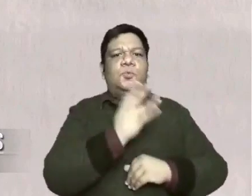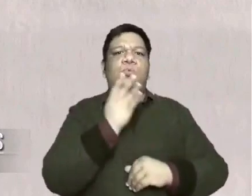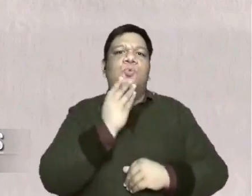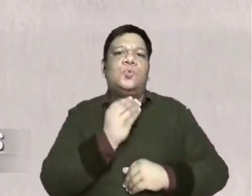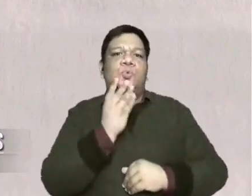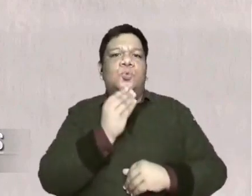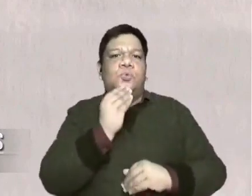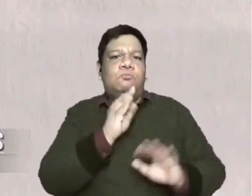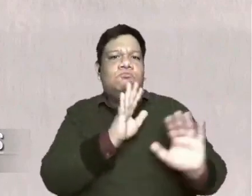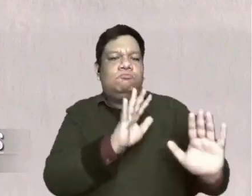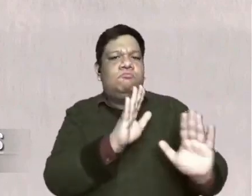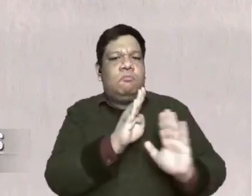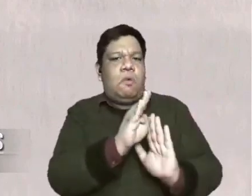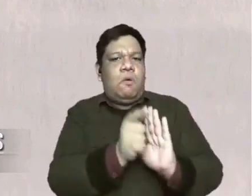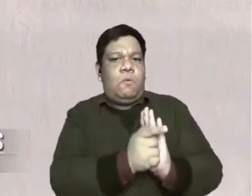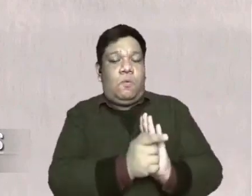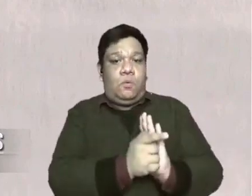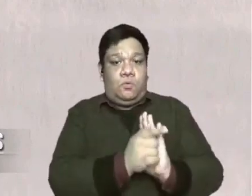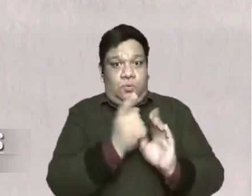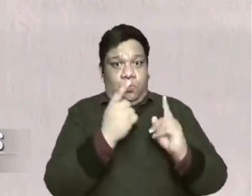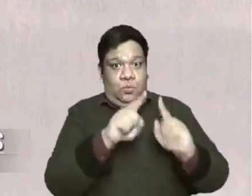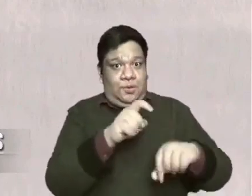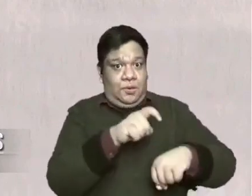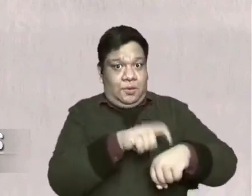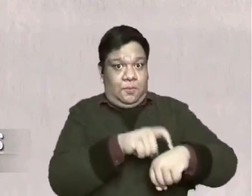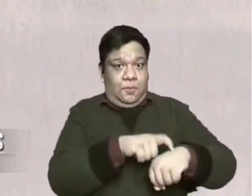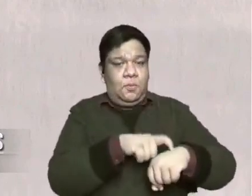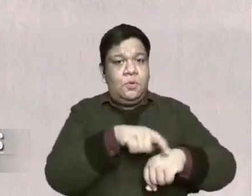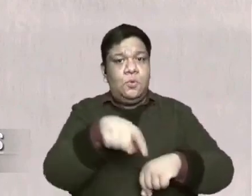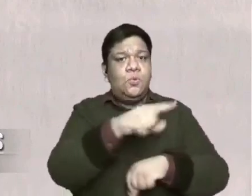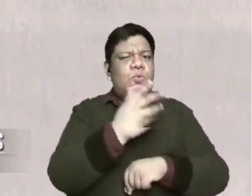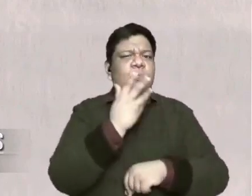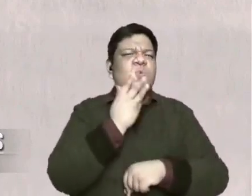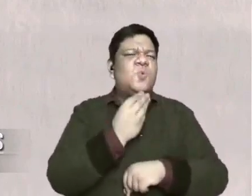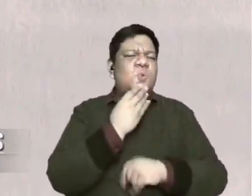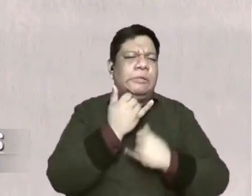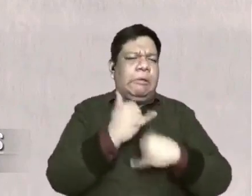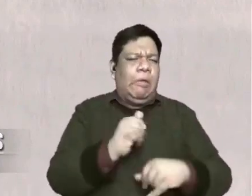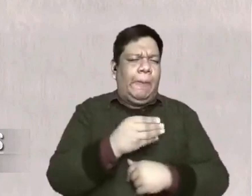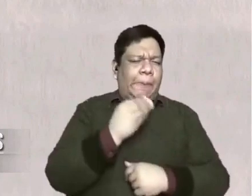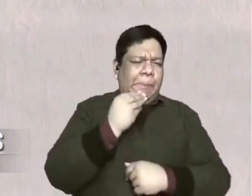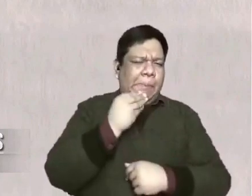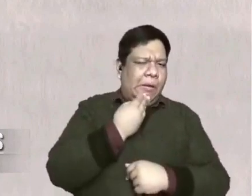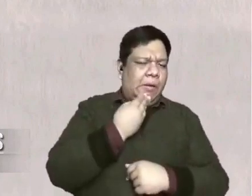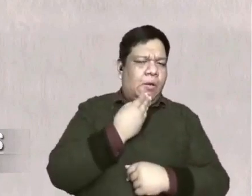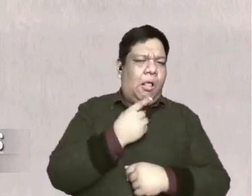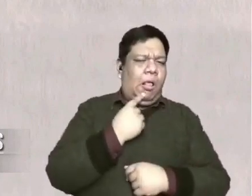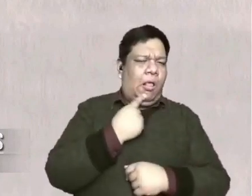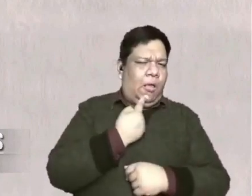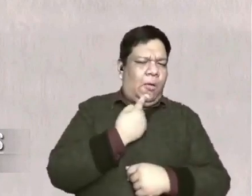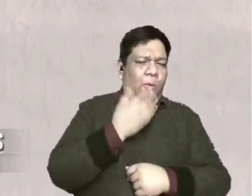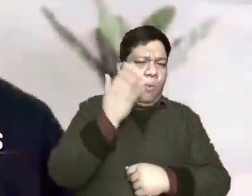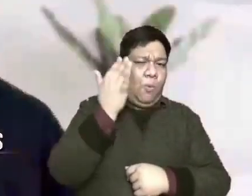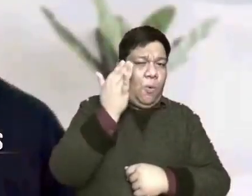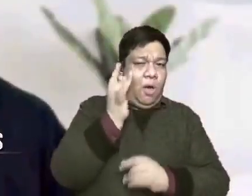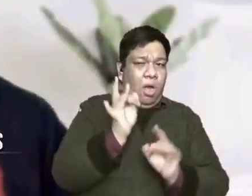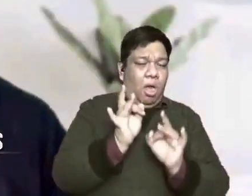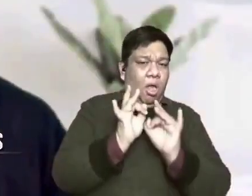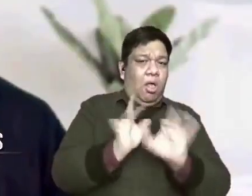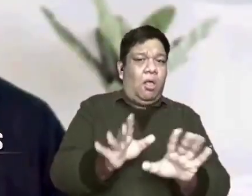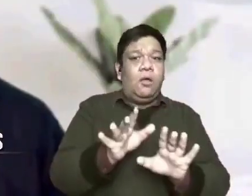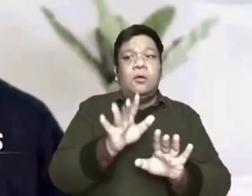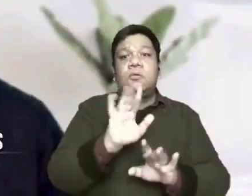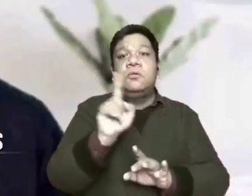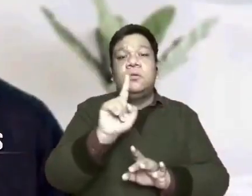people. Because during this time, the Jews maintained bitterness and hatred for the surrounding